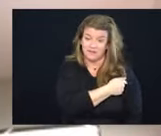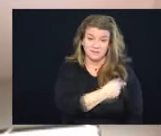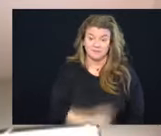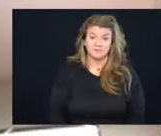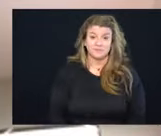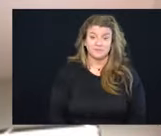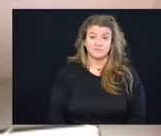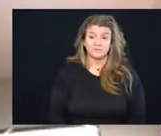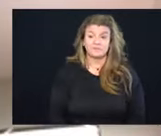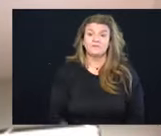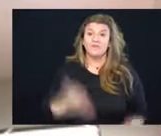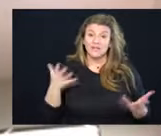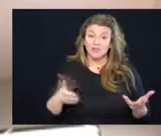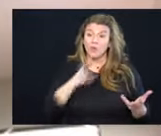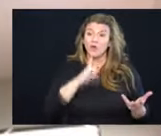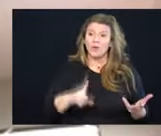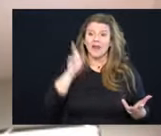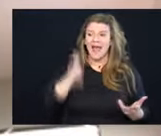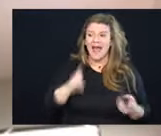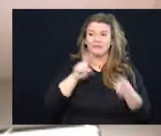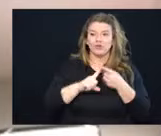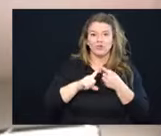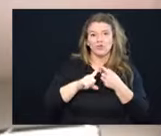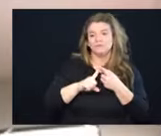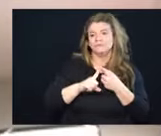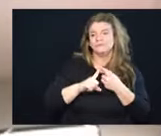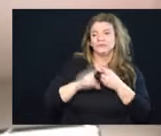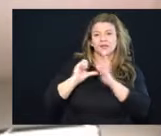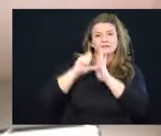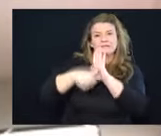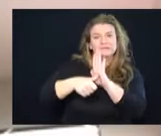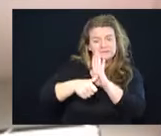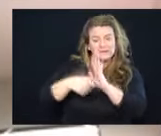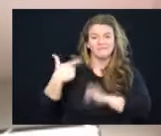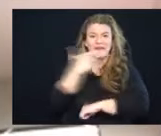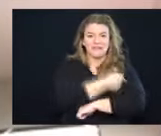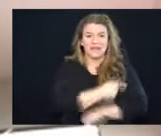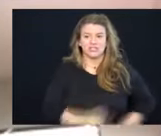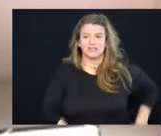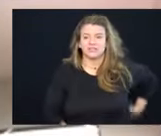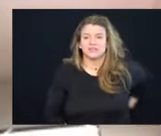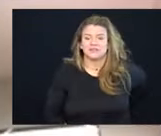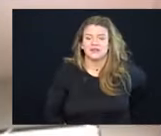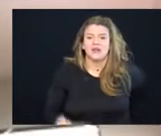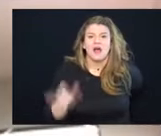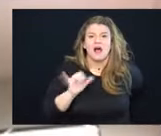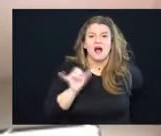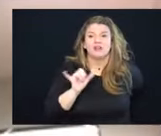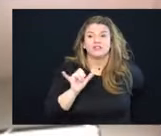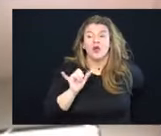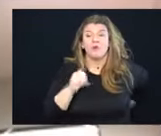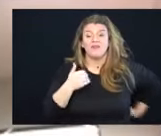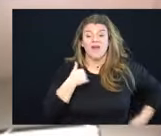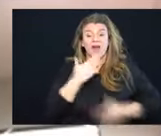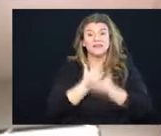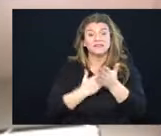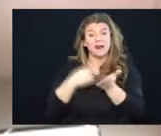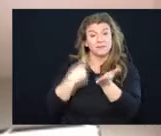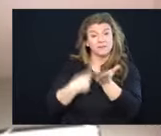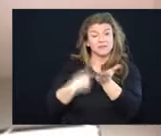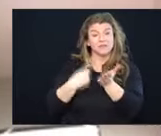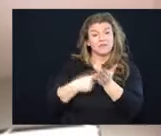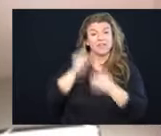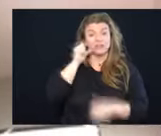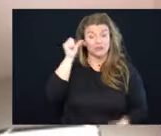Virginians. So we've really got to press vaccinations. Also a quick update. There have been some discussion yesterday and some